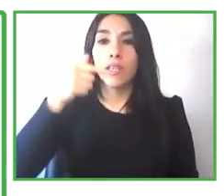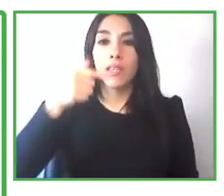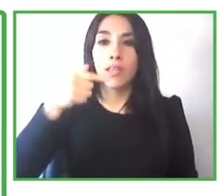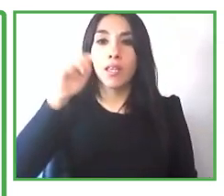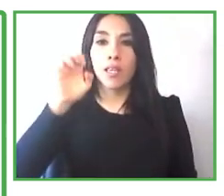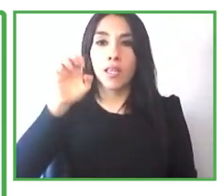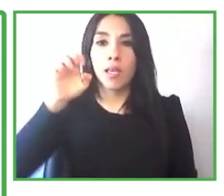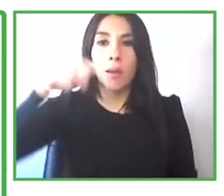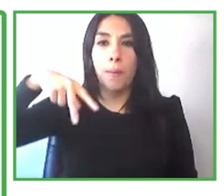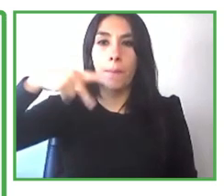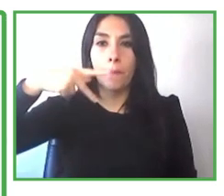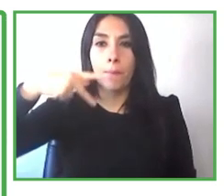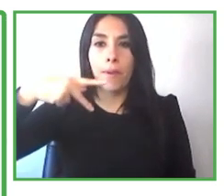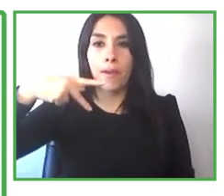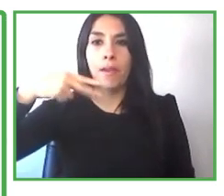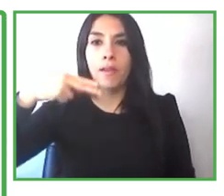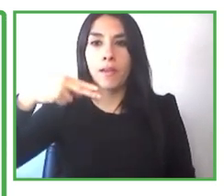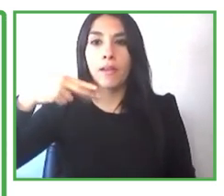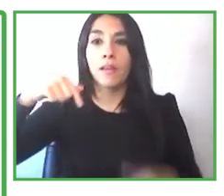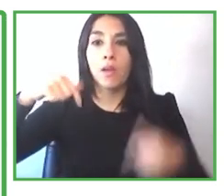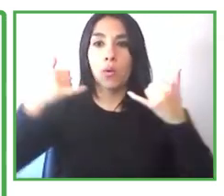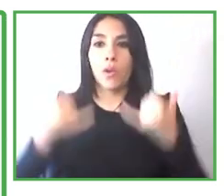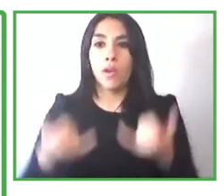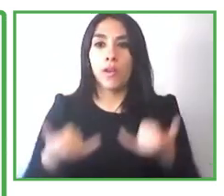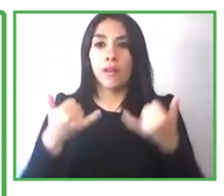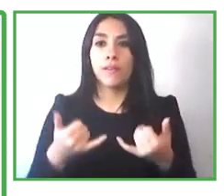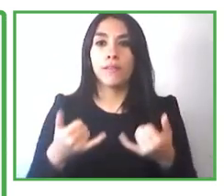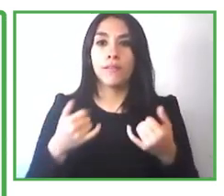about his story so far in ey